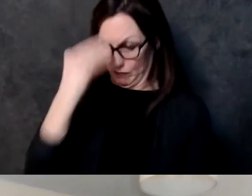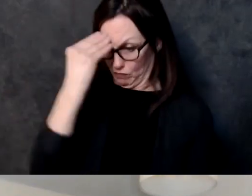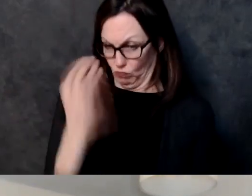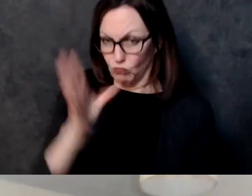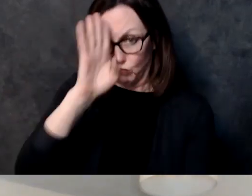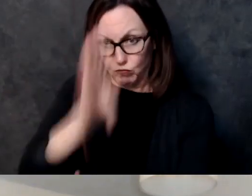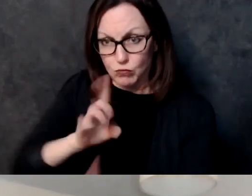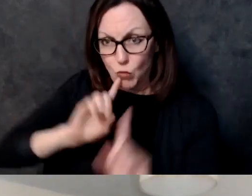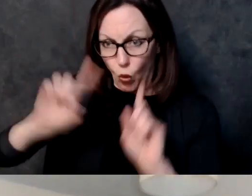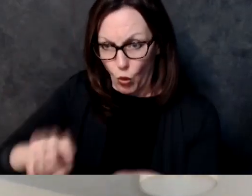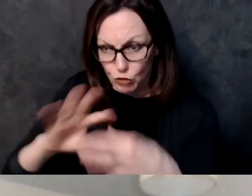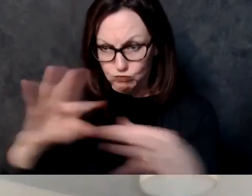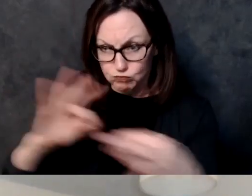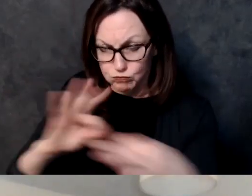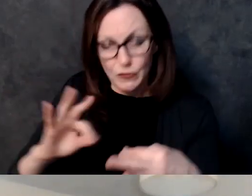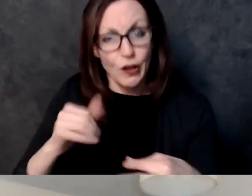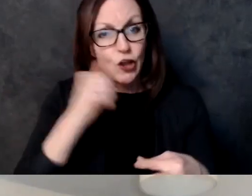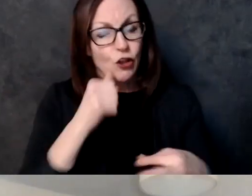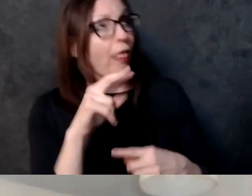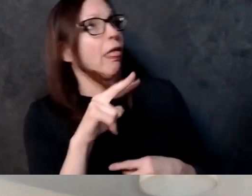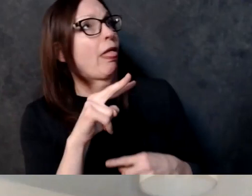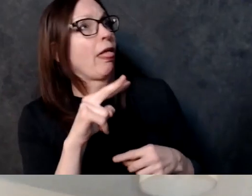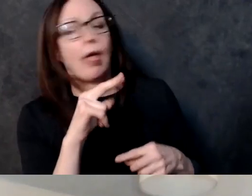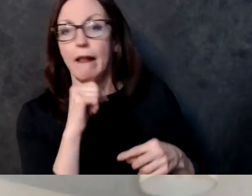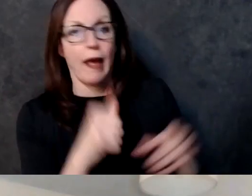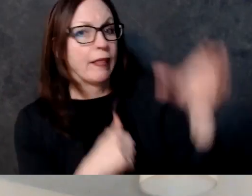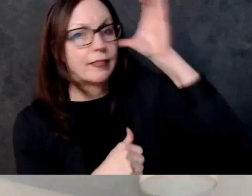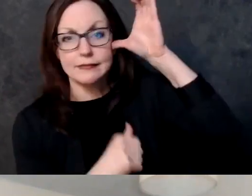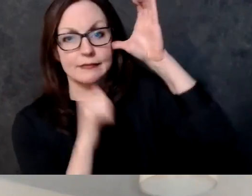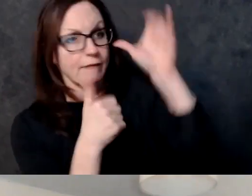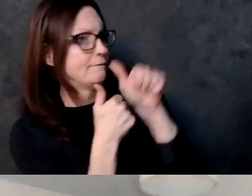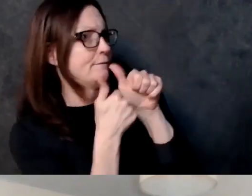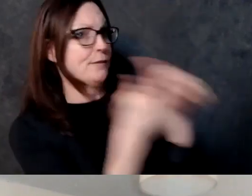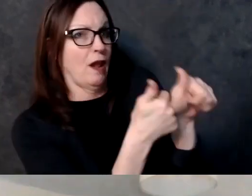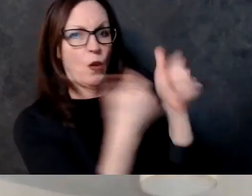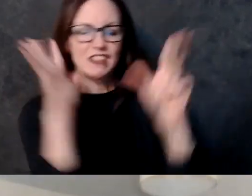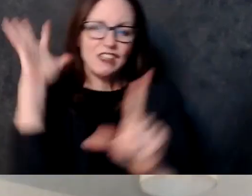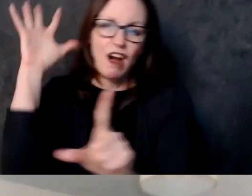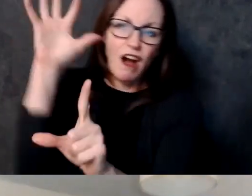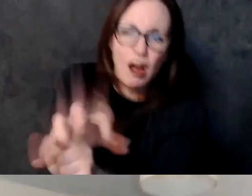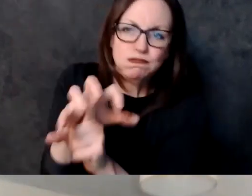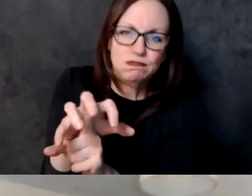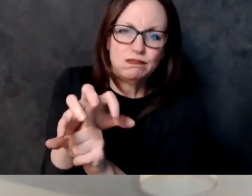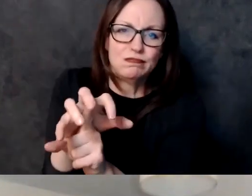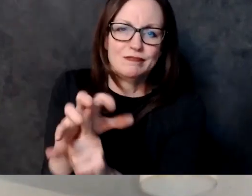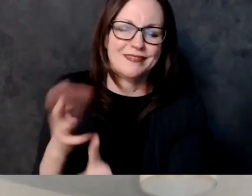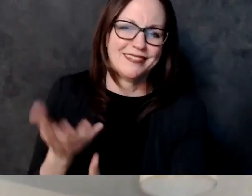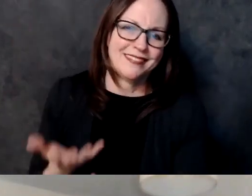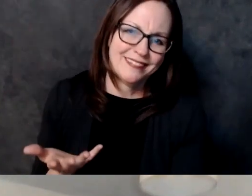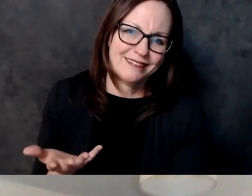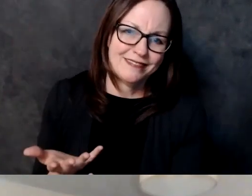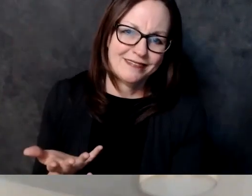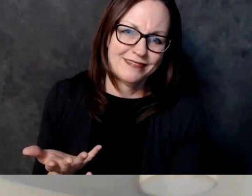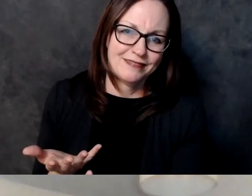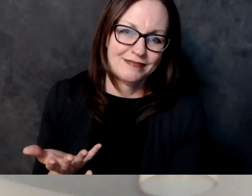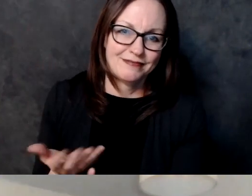before as a legislature a legislator i can tell you i've seen you know very extreme situations and stuff like that or whatever with